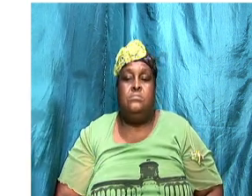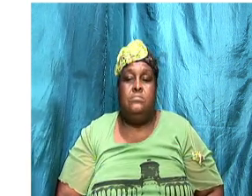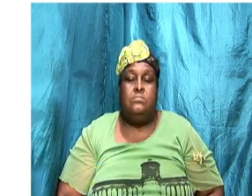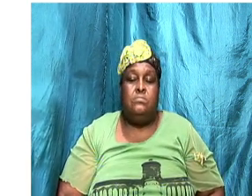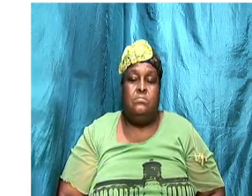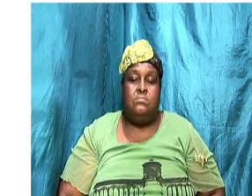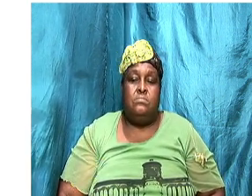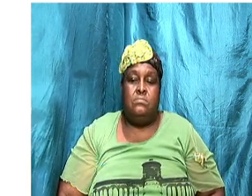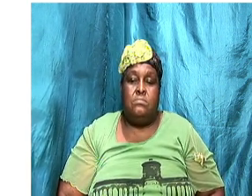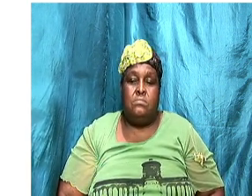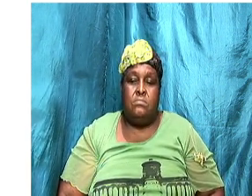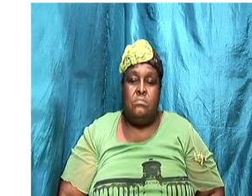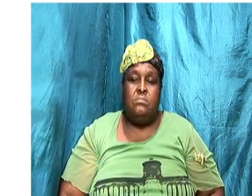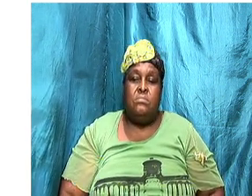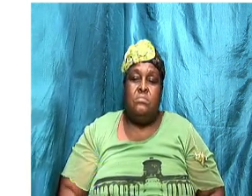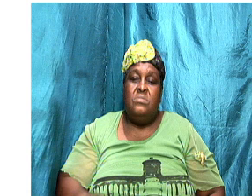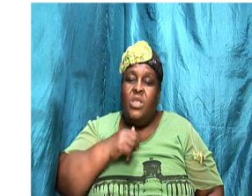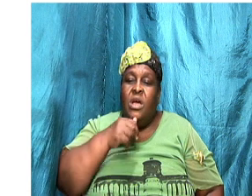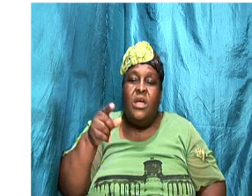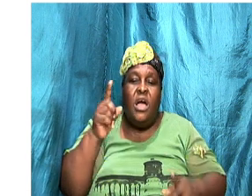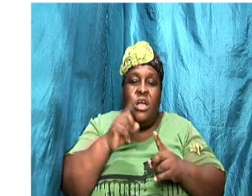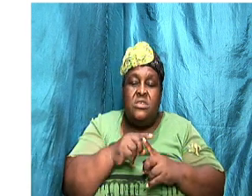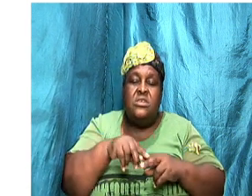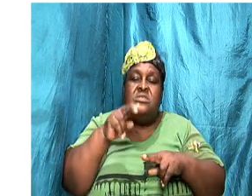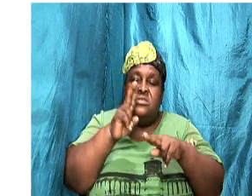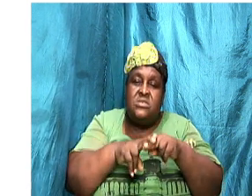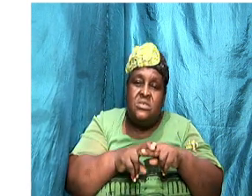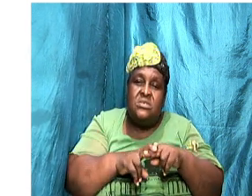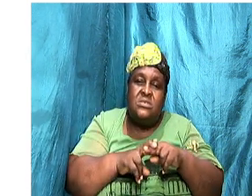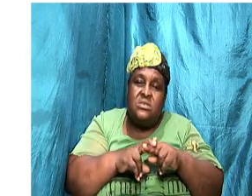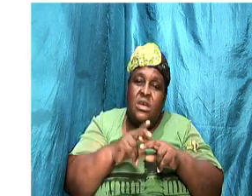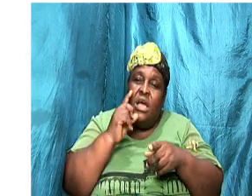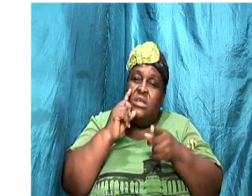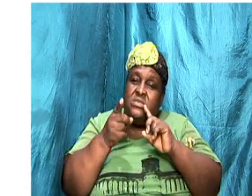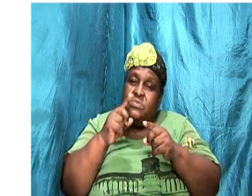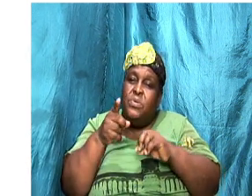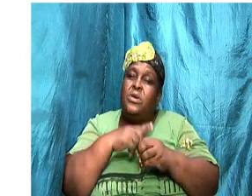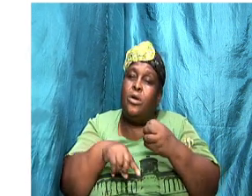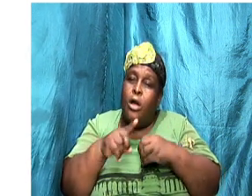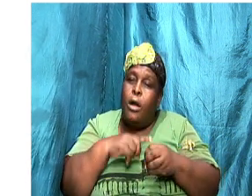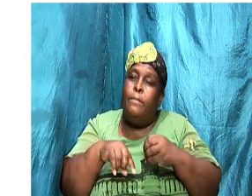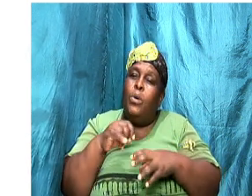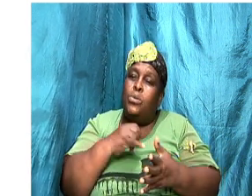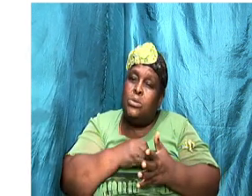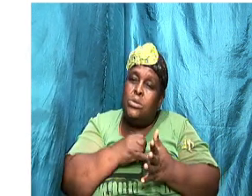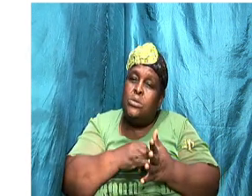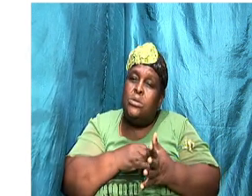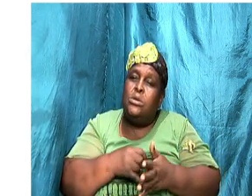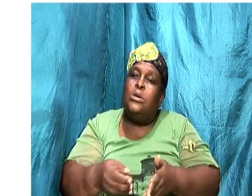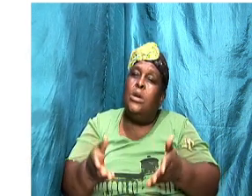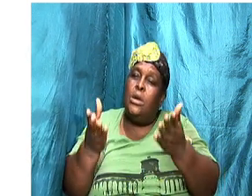it's not until they sit down and they reason it out and come to